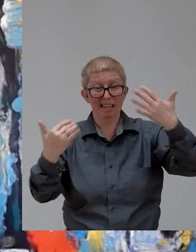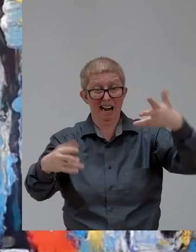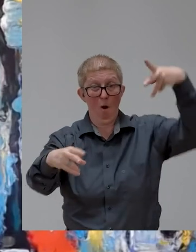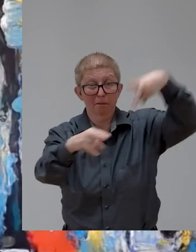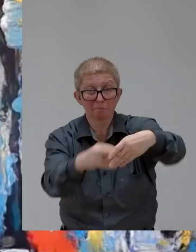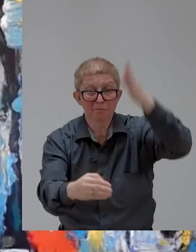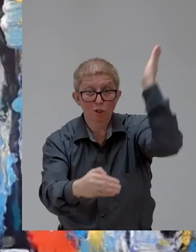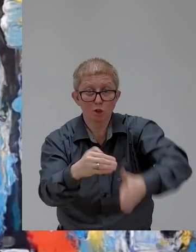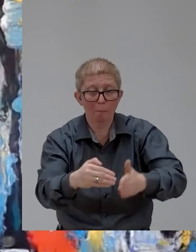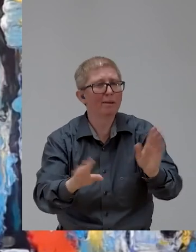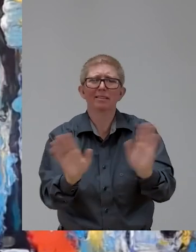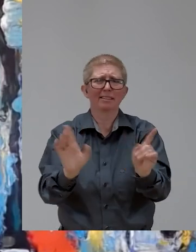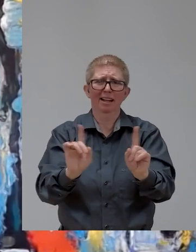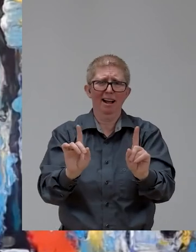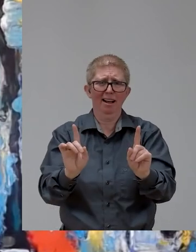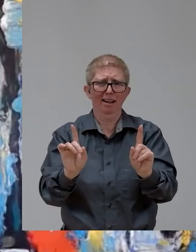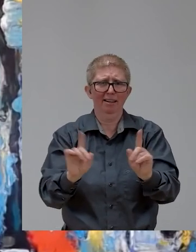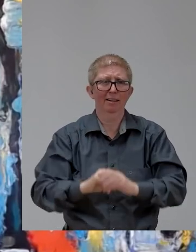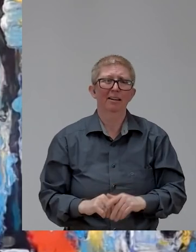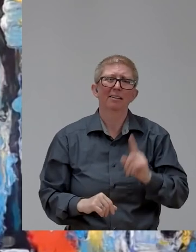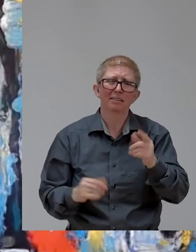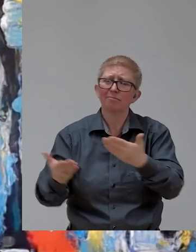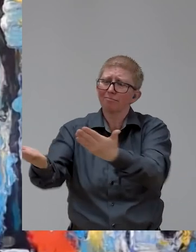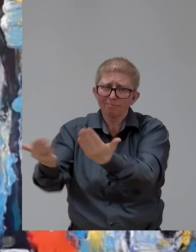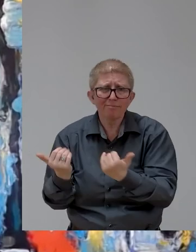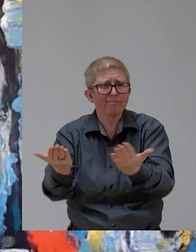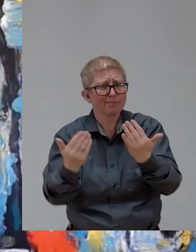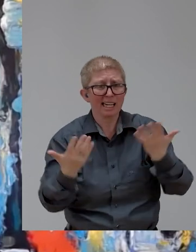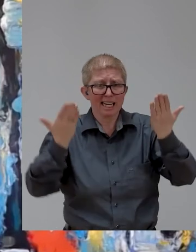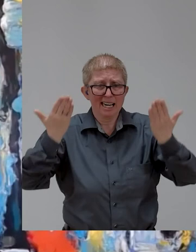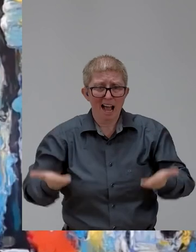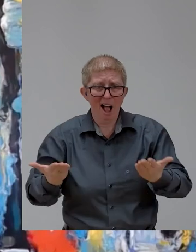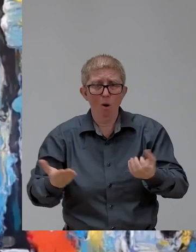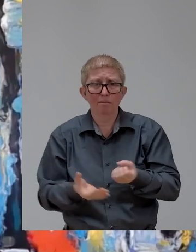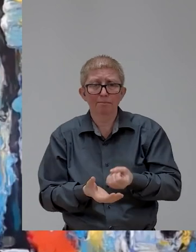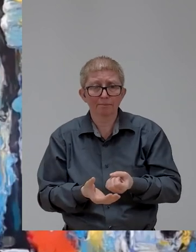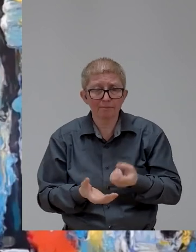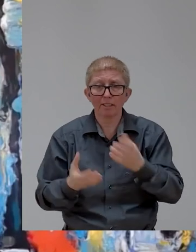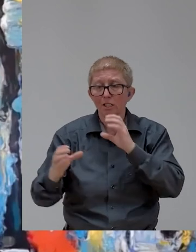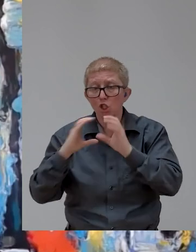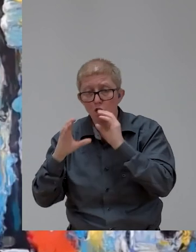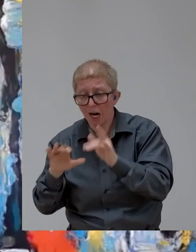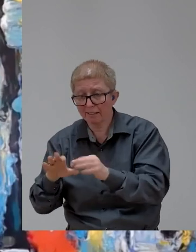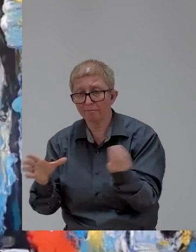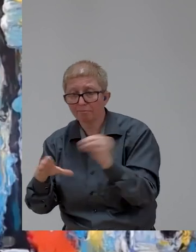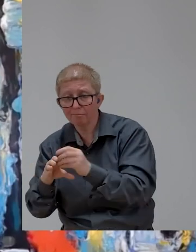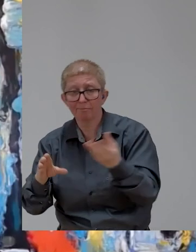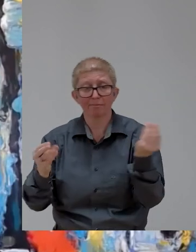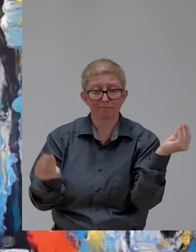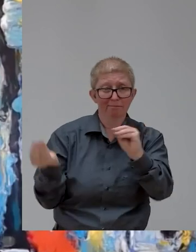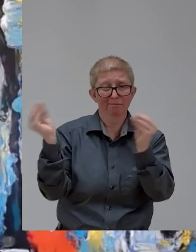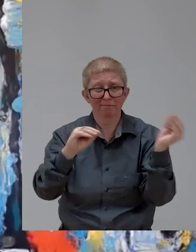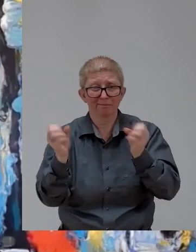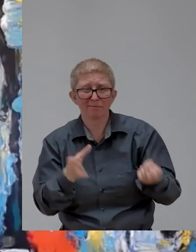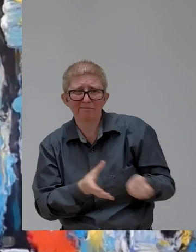to send us, upload, and Sharon on the chat of Zero Projects will upload their